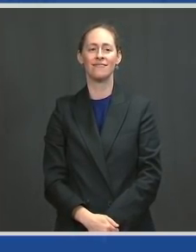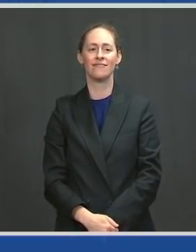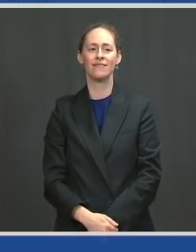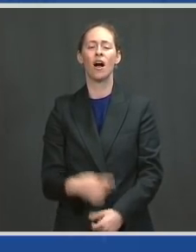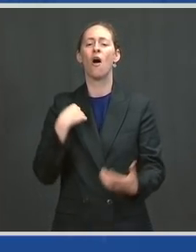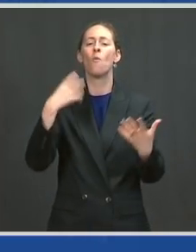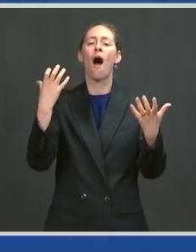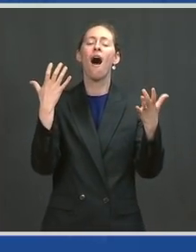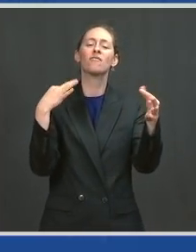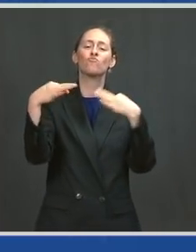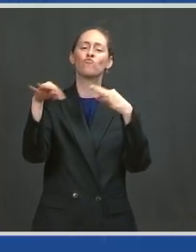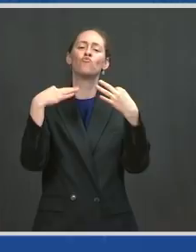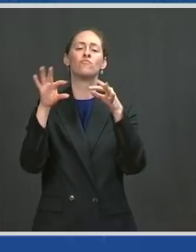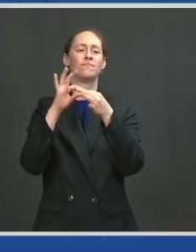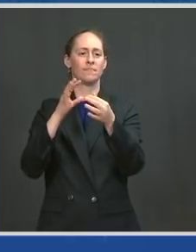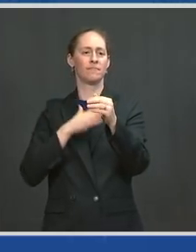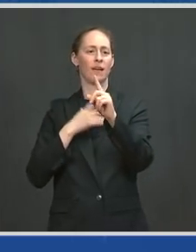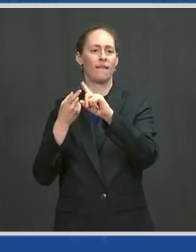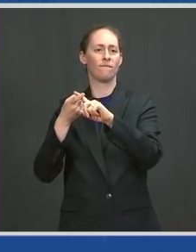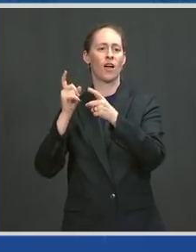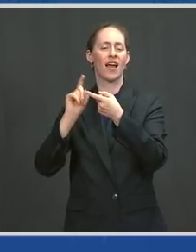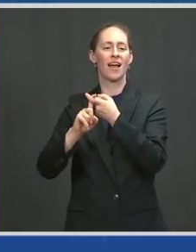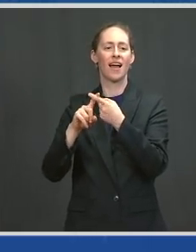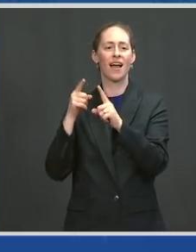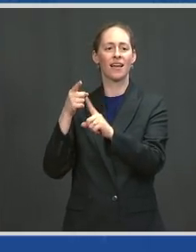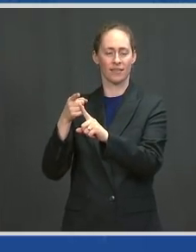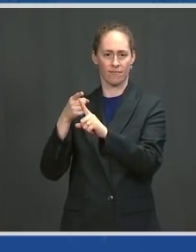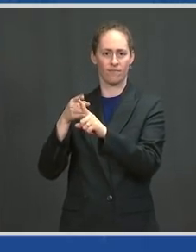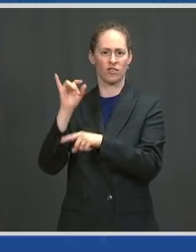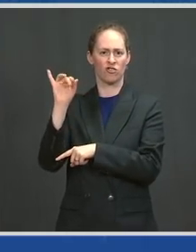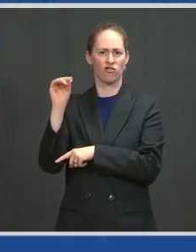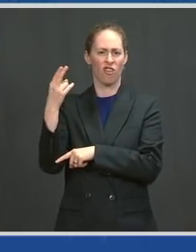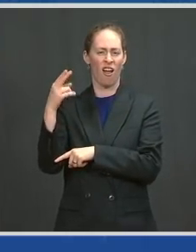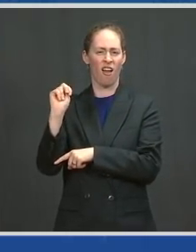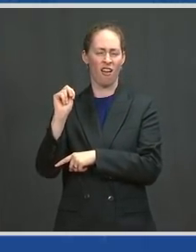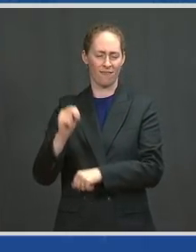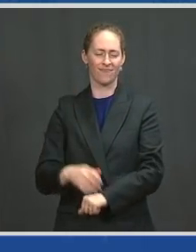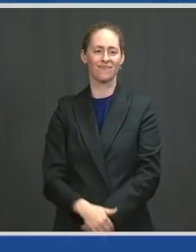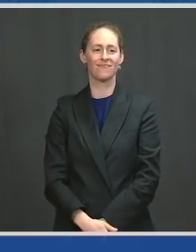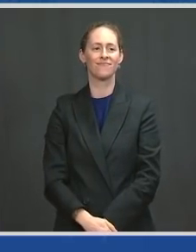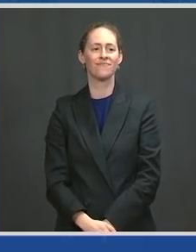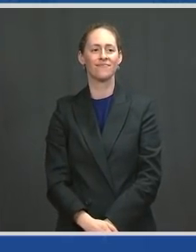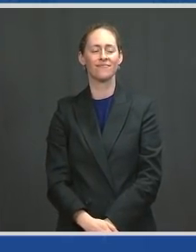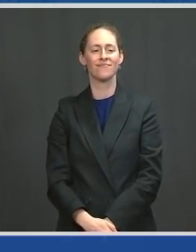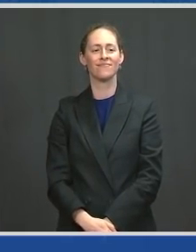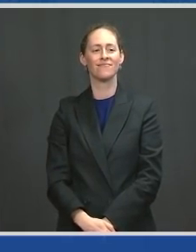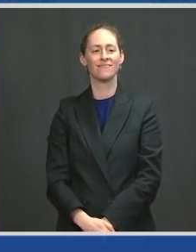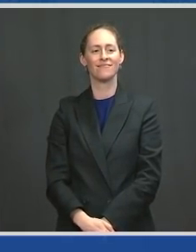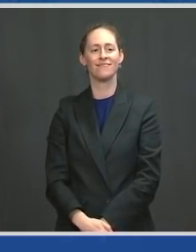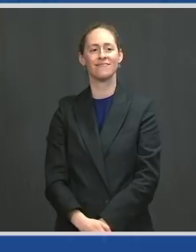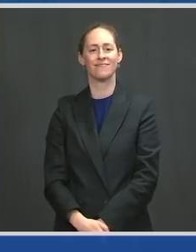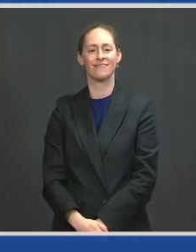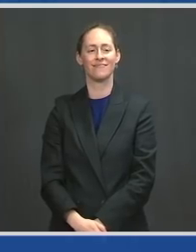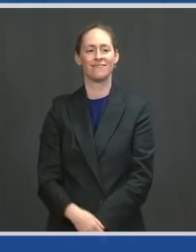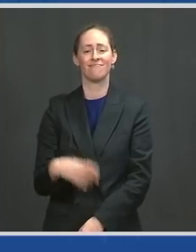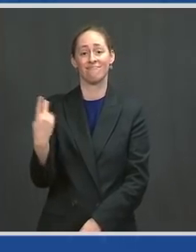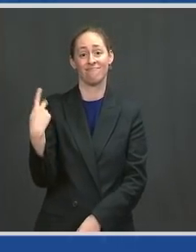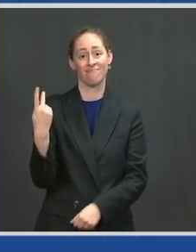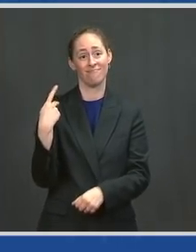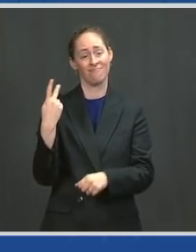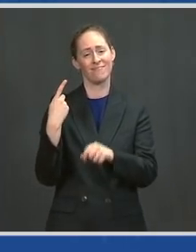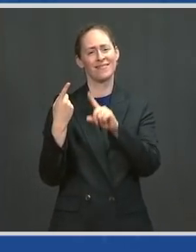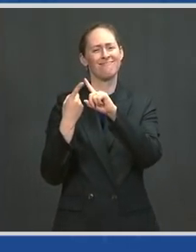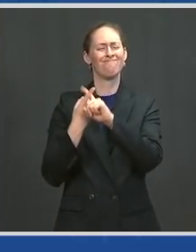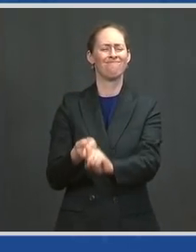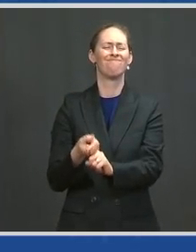Senator John Warner. I had the privilege of serving with John for three decades in the United States Senate. And I can